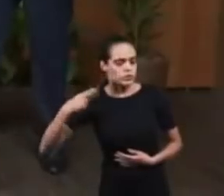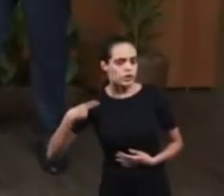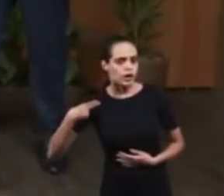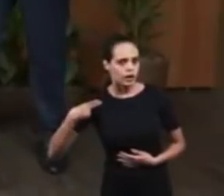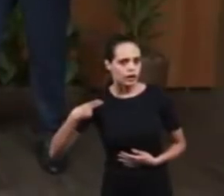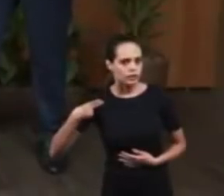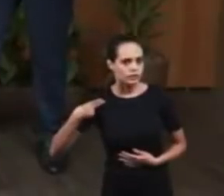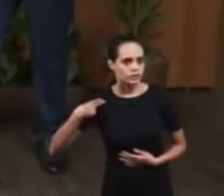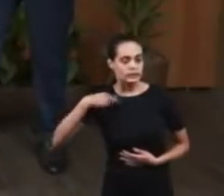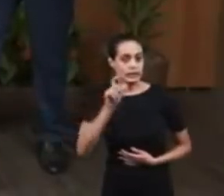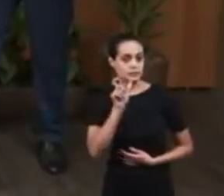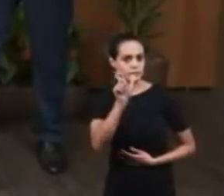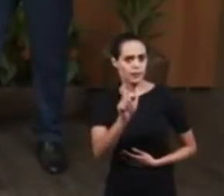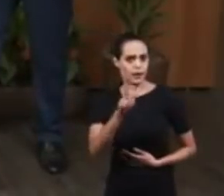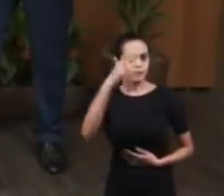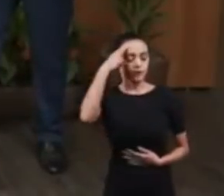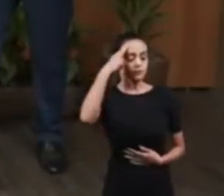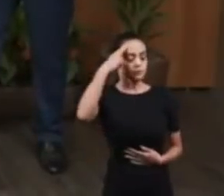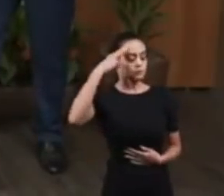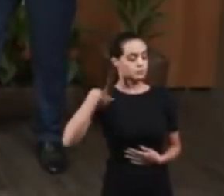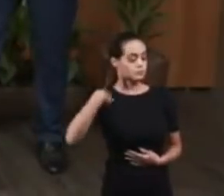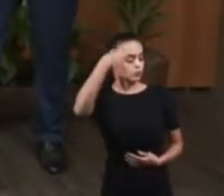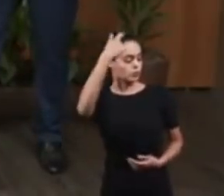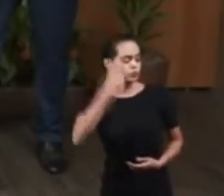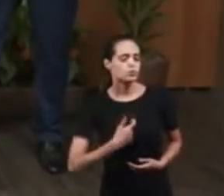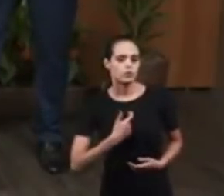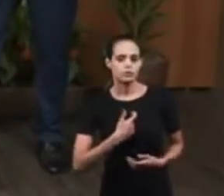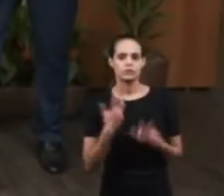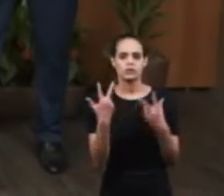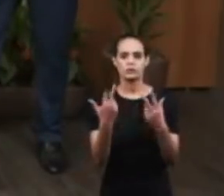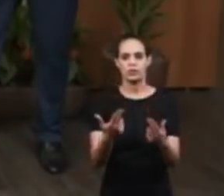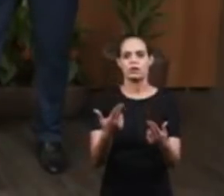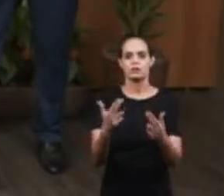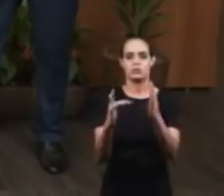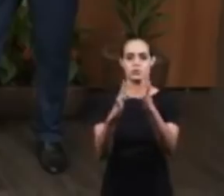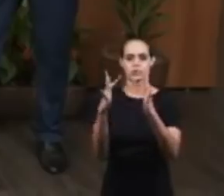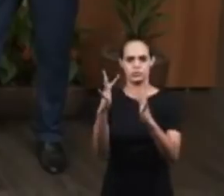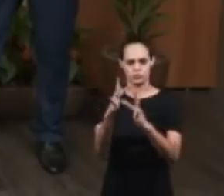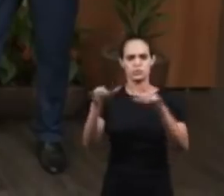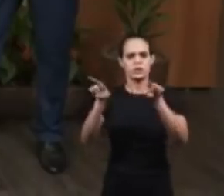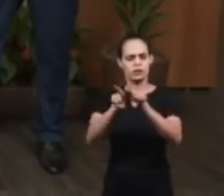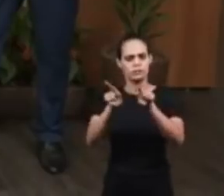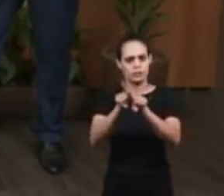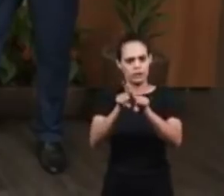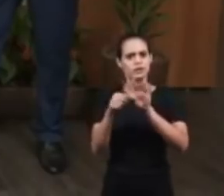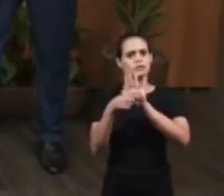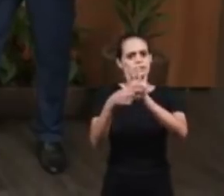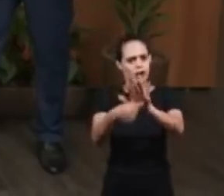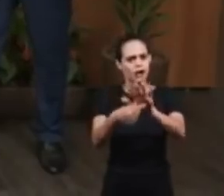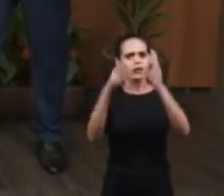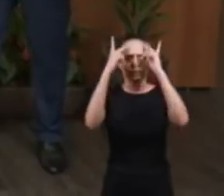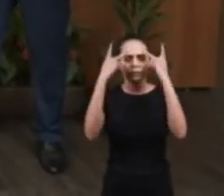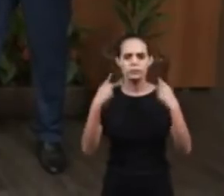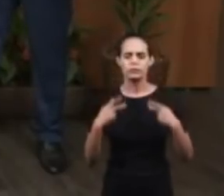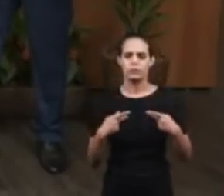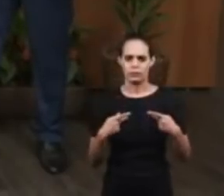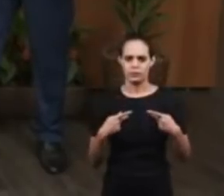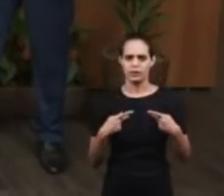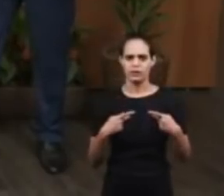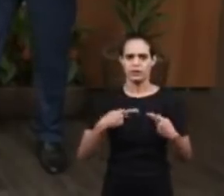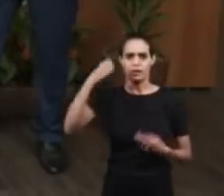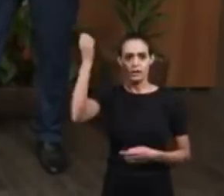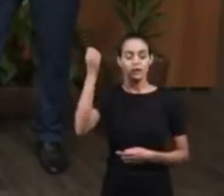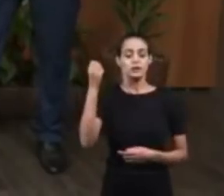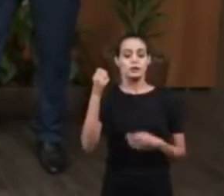This expression is the same one from Jesus to man. The revelation of Joseph